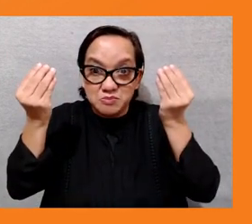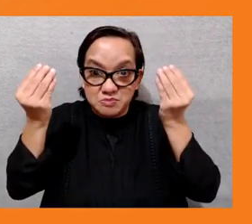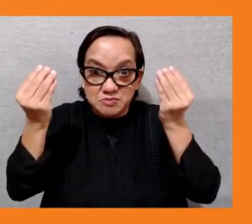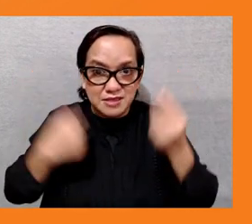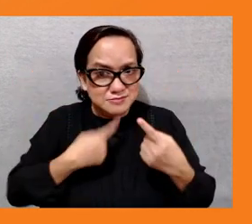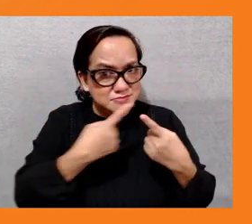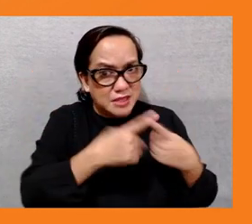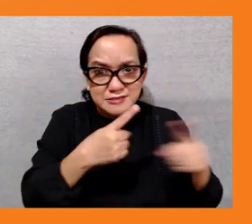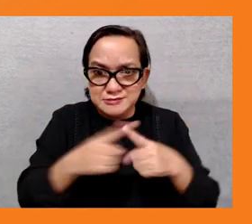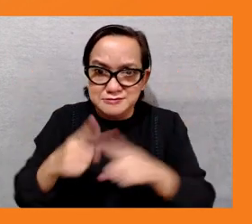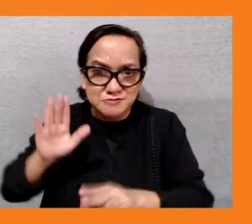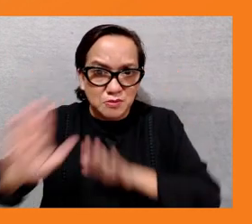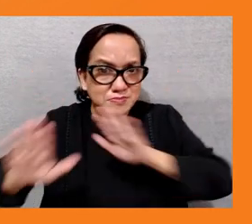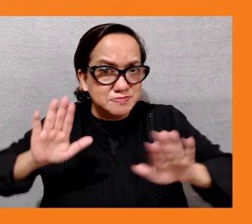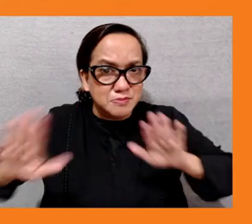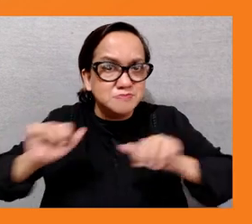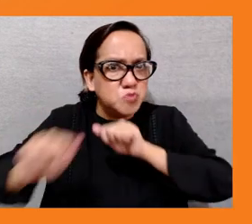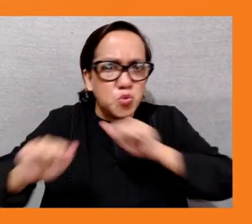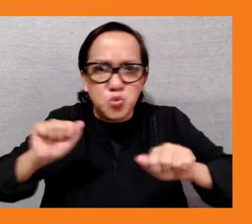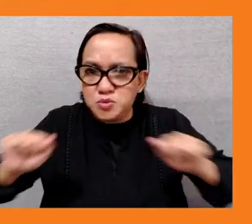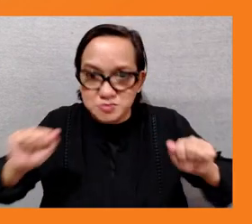just transition participate in it